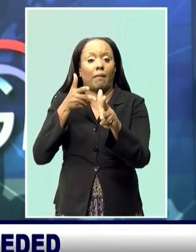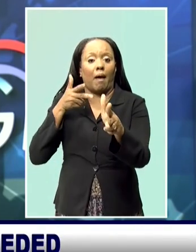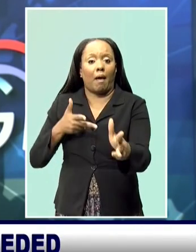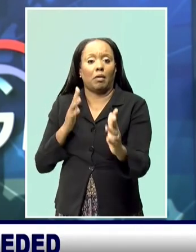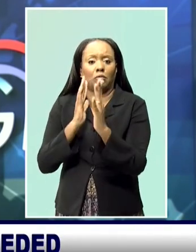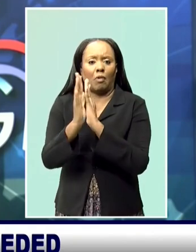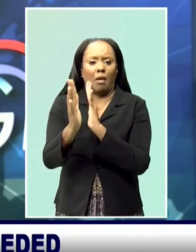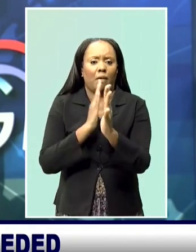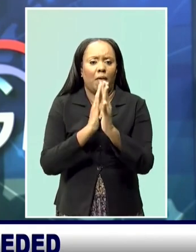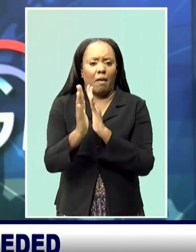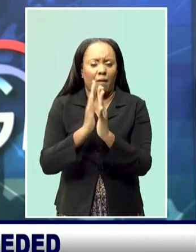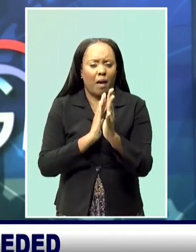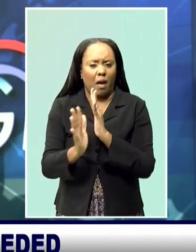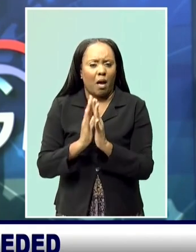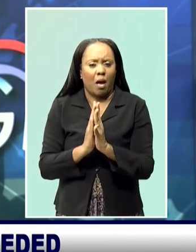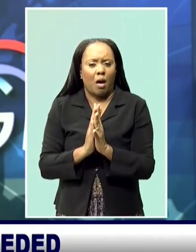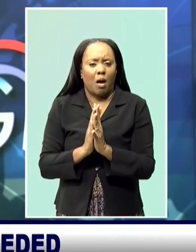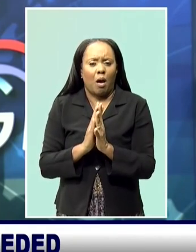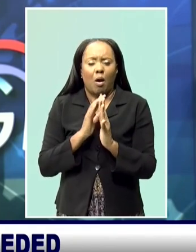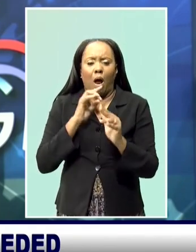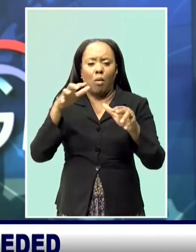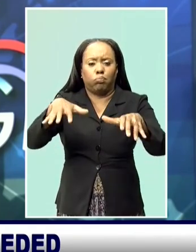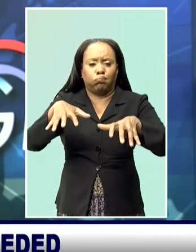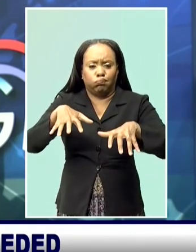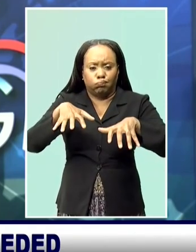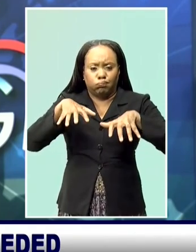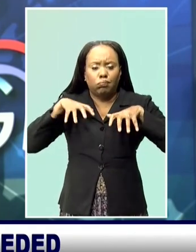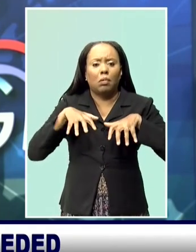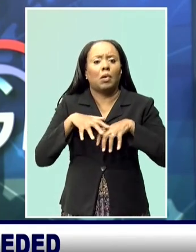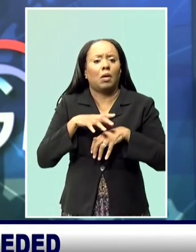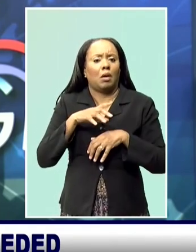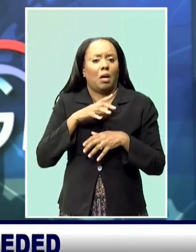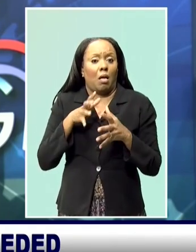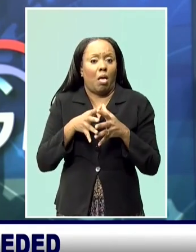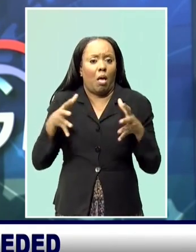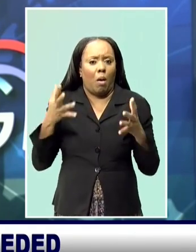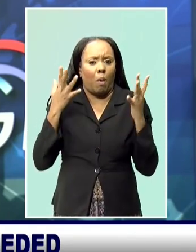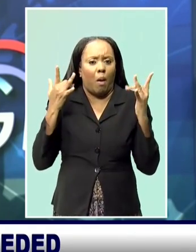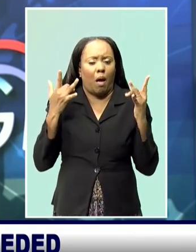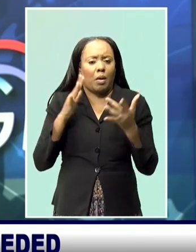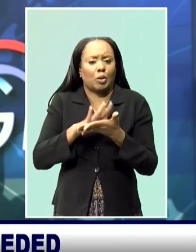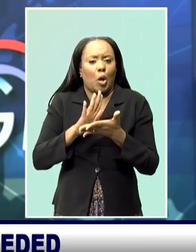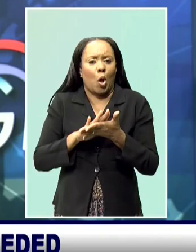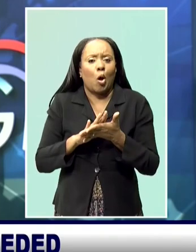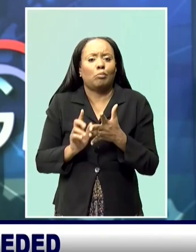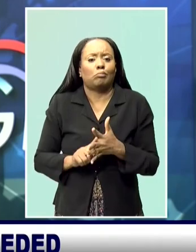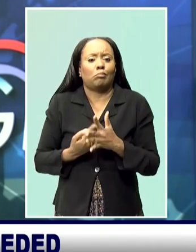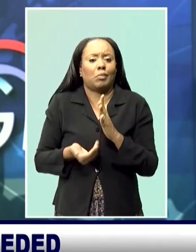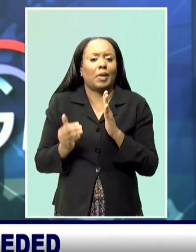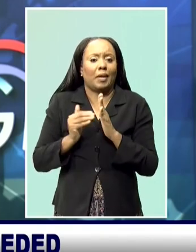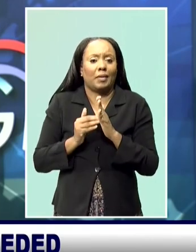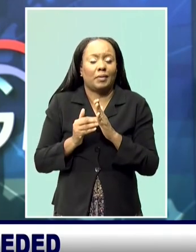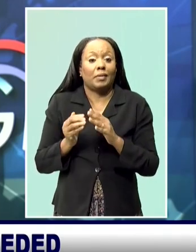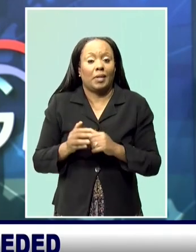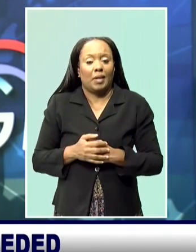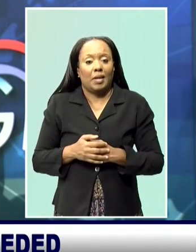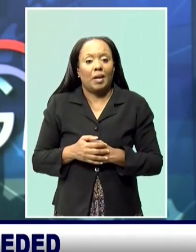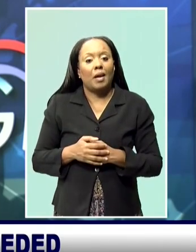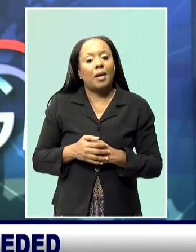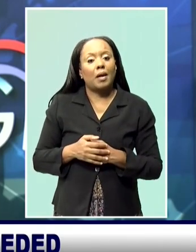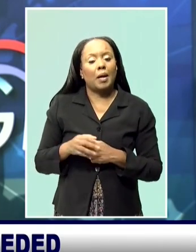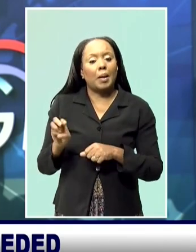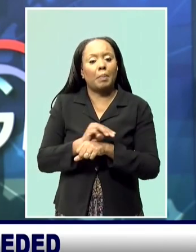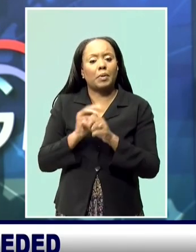classes for school children, has prompted MP for St. Michael's South Central, Marcia Cattle, to press for a new model on public transportation.